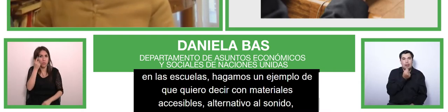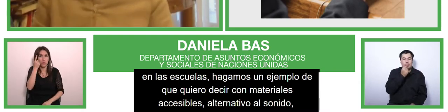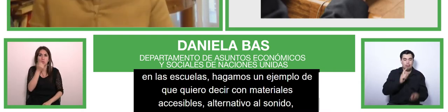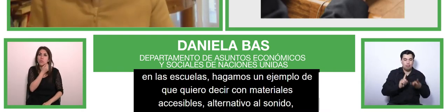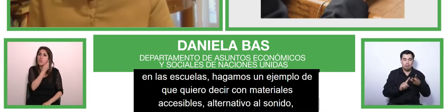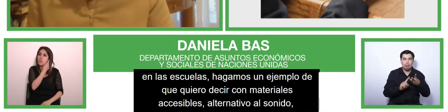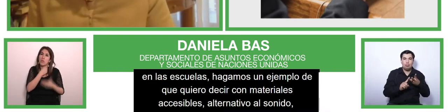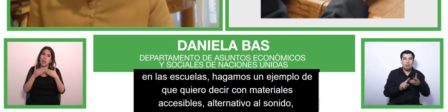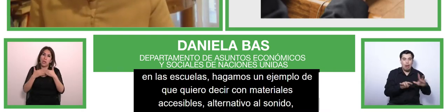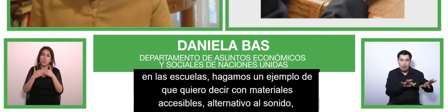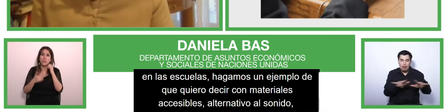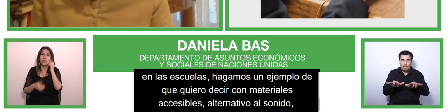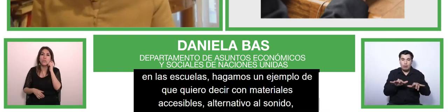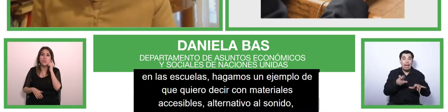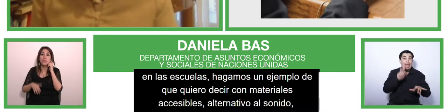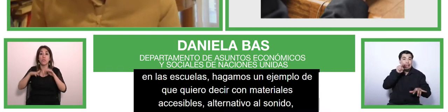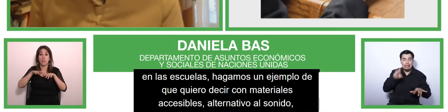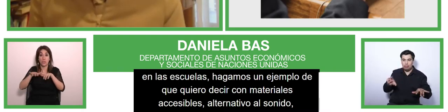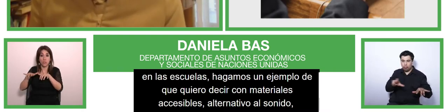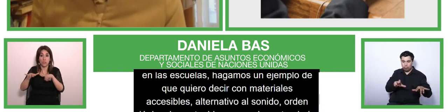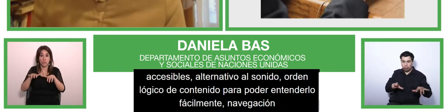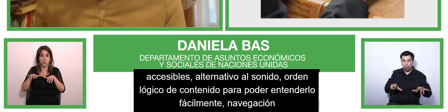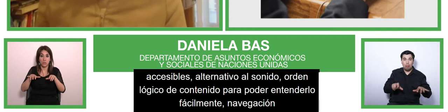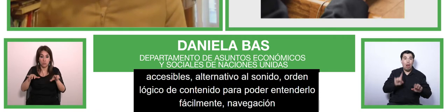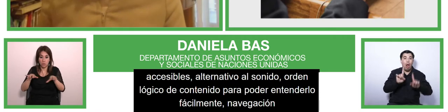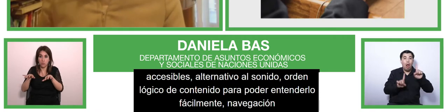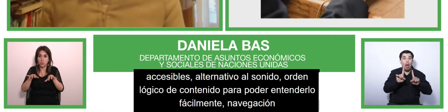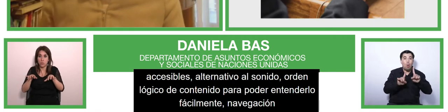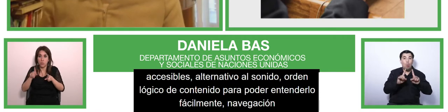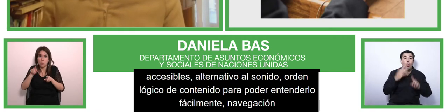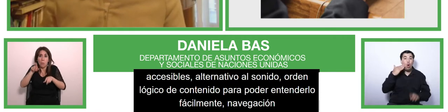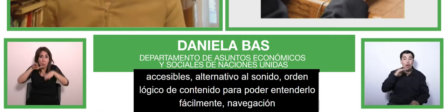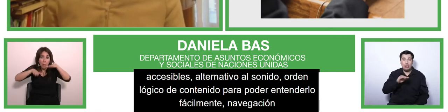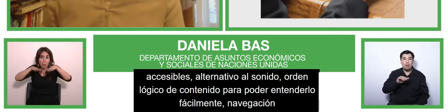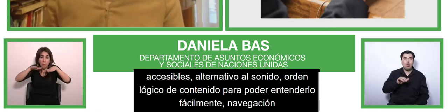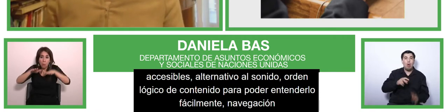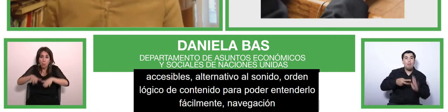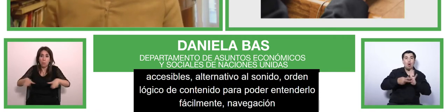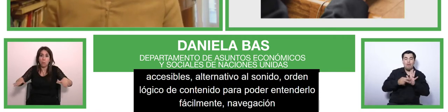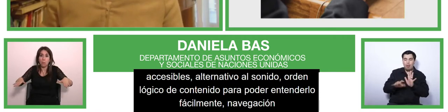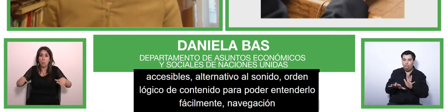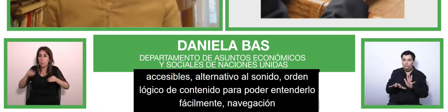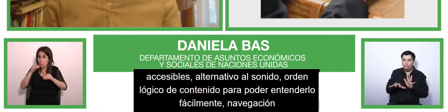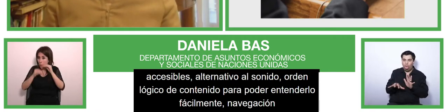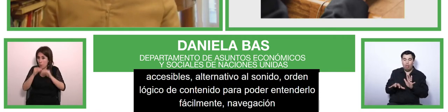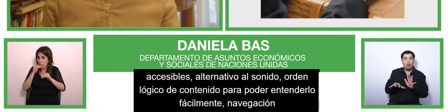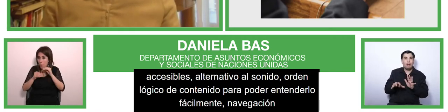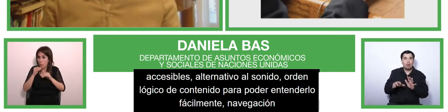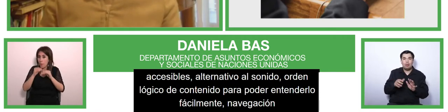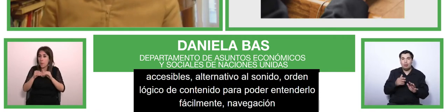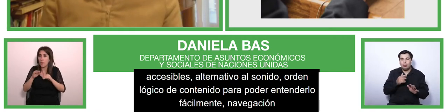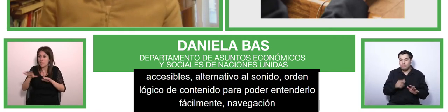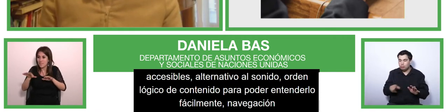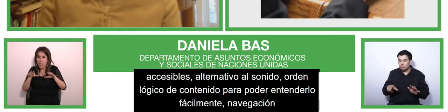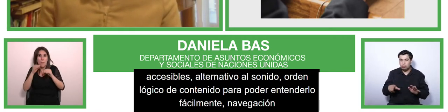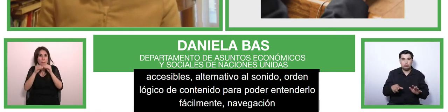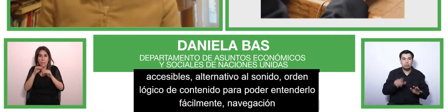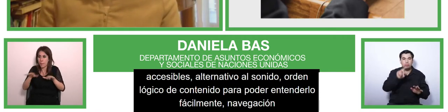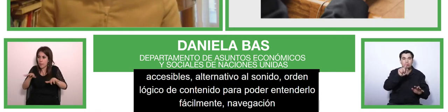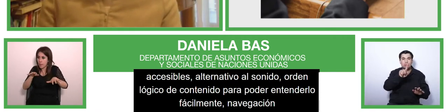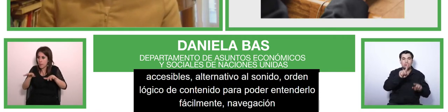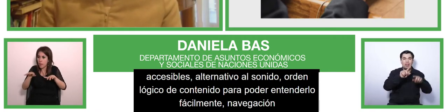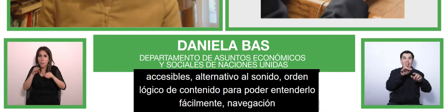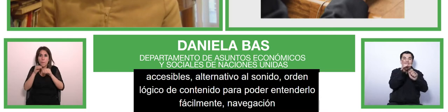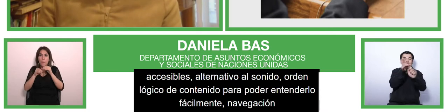might have difficulties in using their hands compatibility compatibility with the text to speech and supported reading